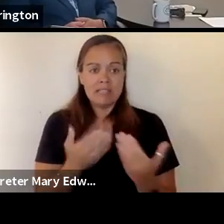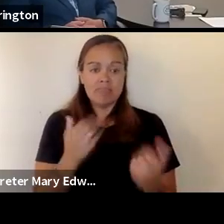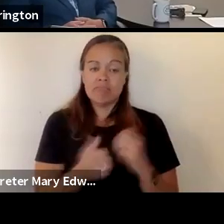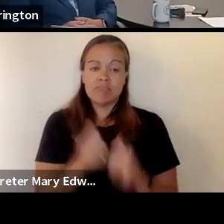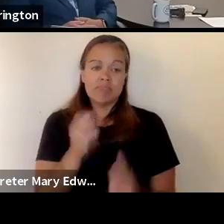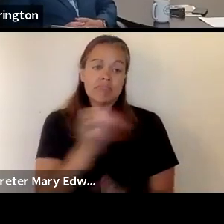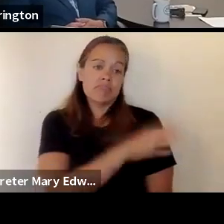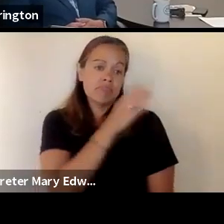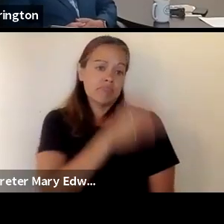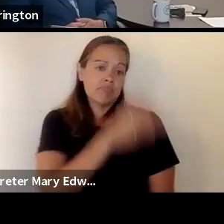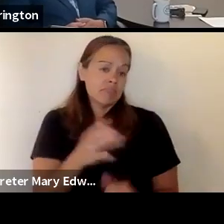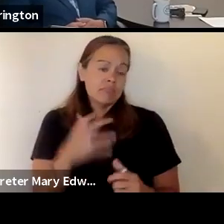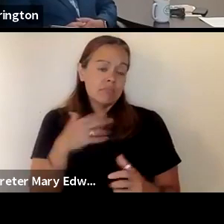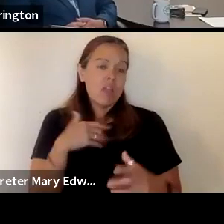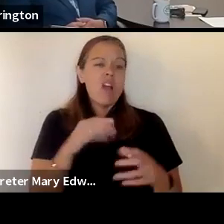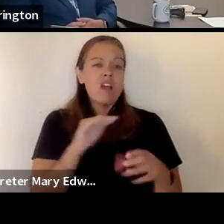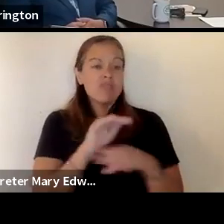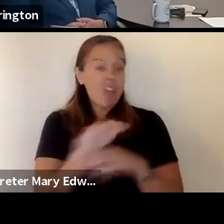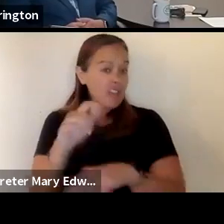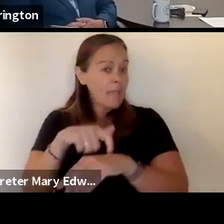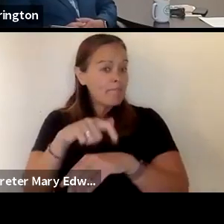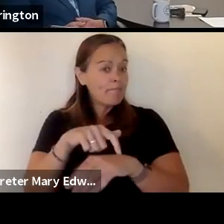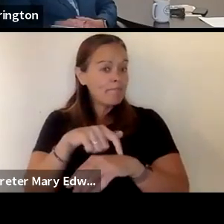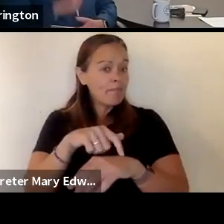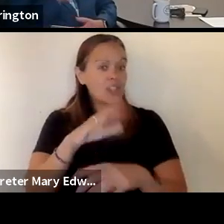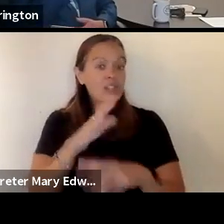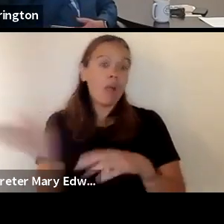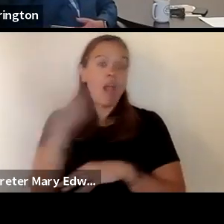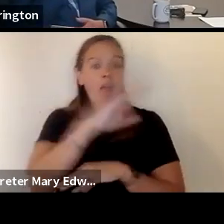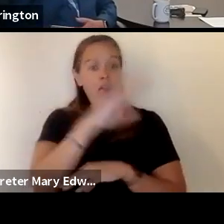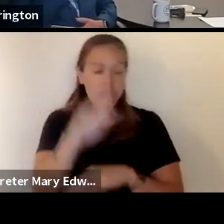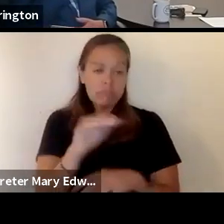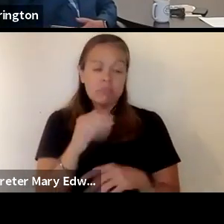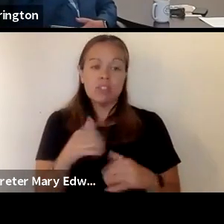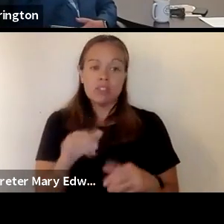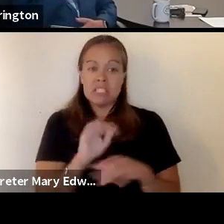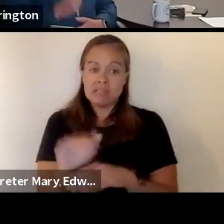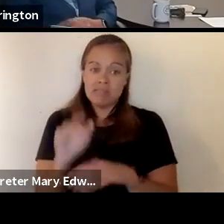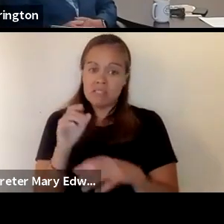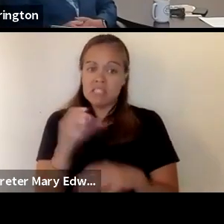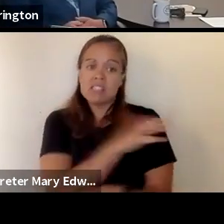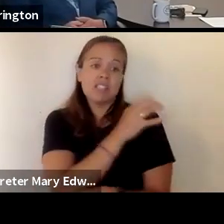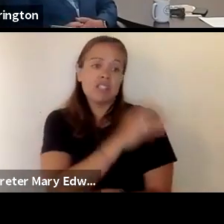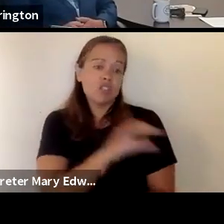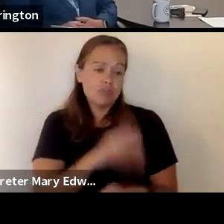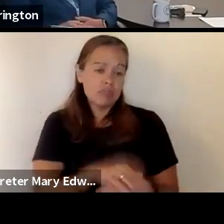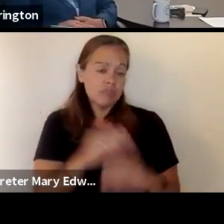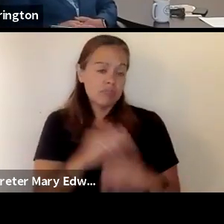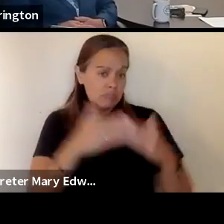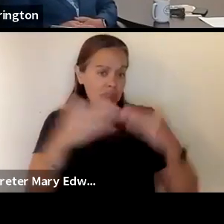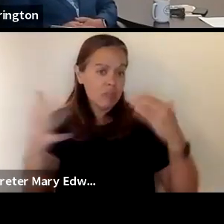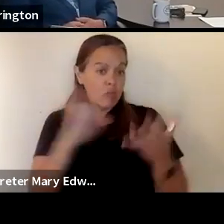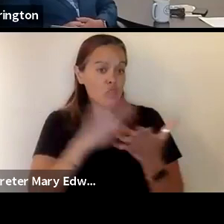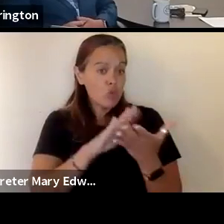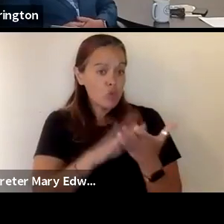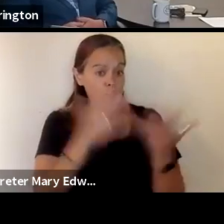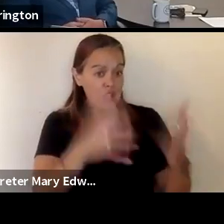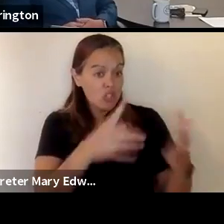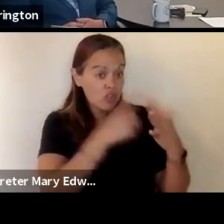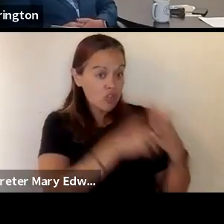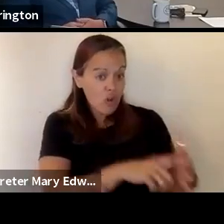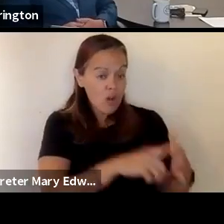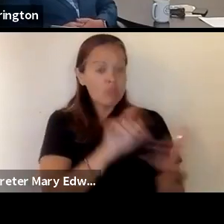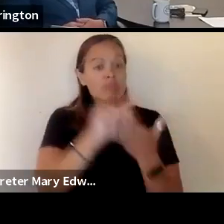are all day during the daytime but also we're offering some evening clinics and going forward once school starts we will offer weekend clinic hours as well